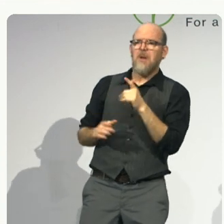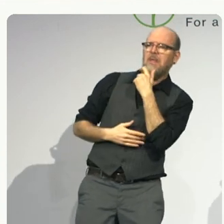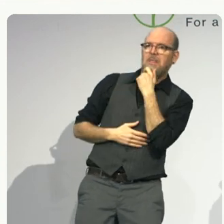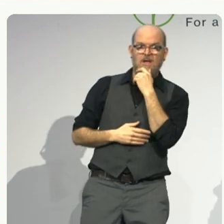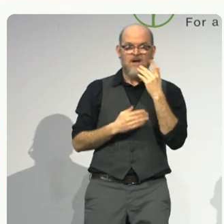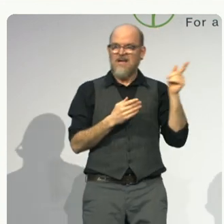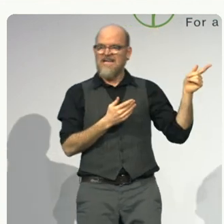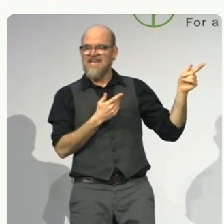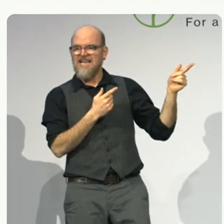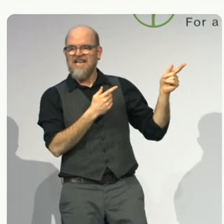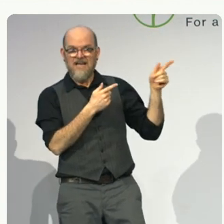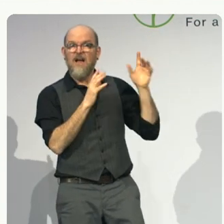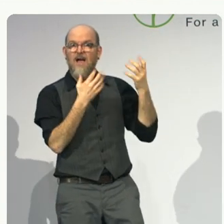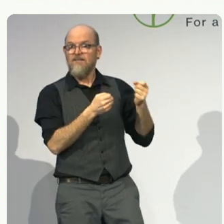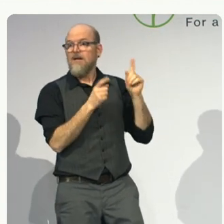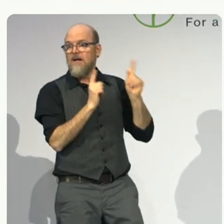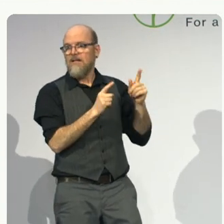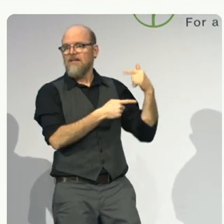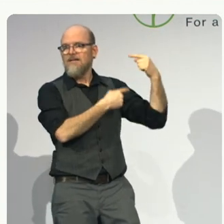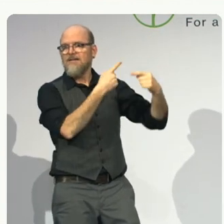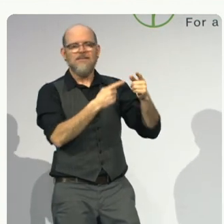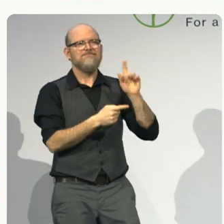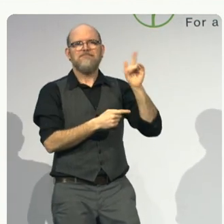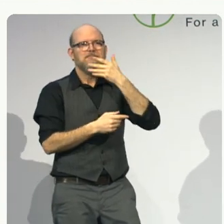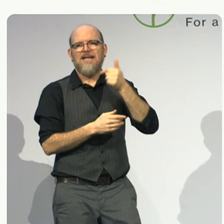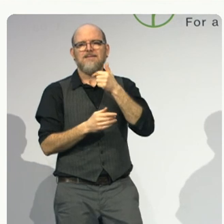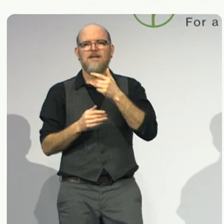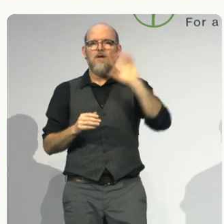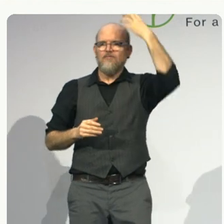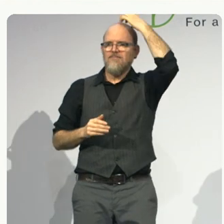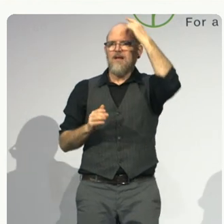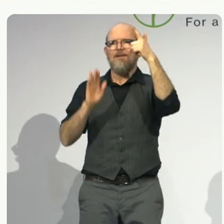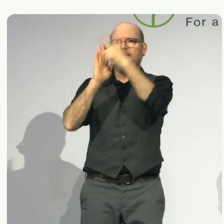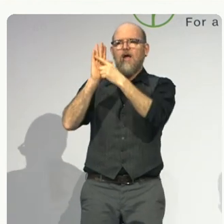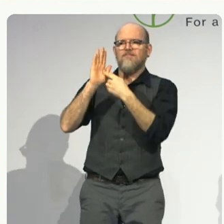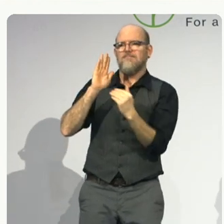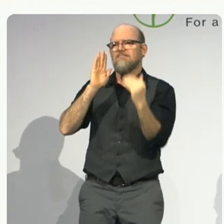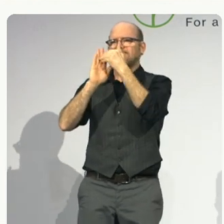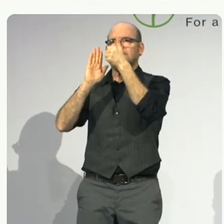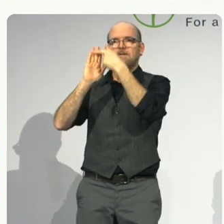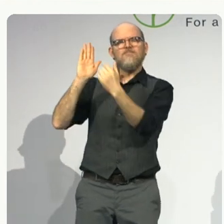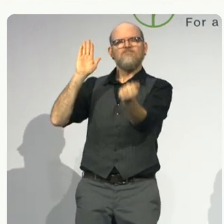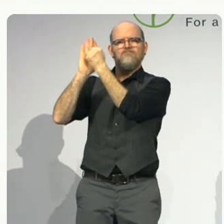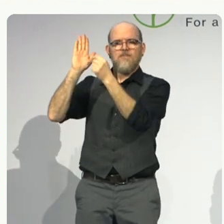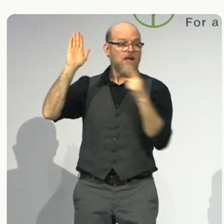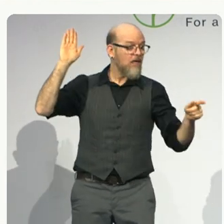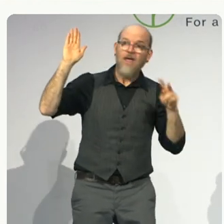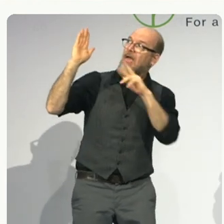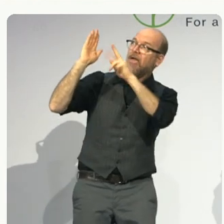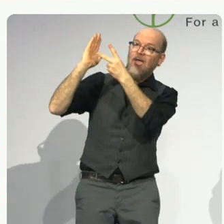Constitutions are much more enduring. But the story about constitutions